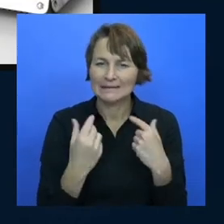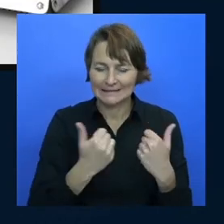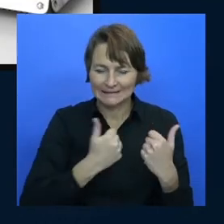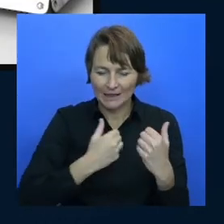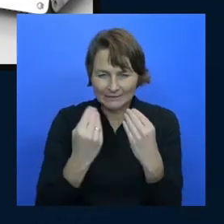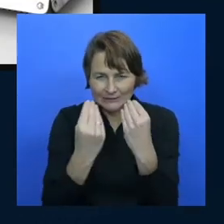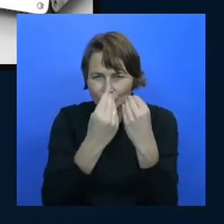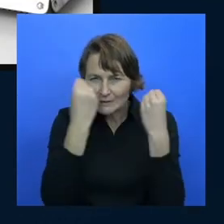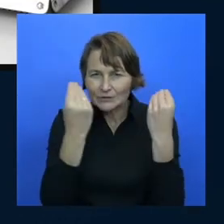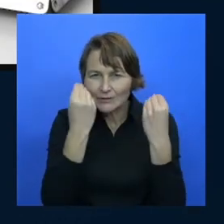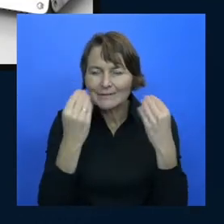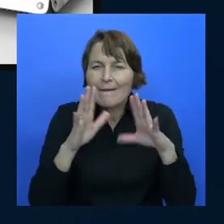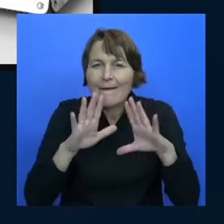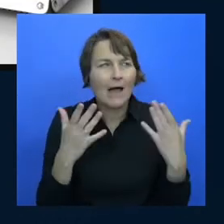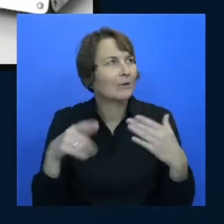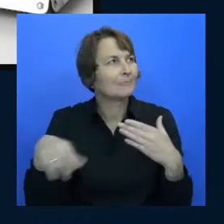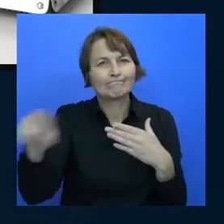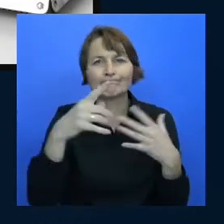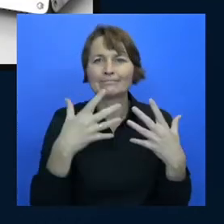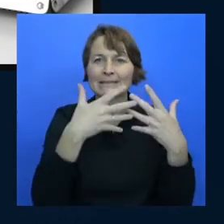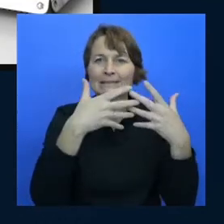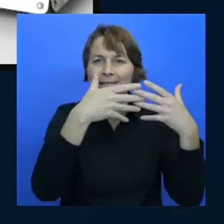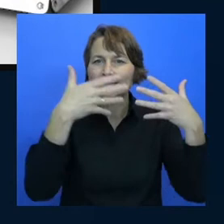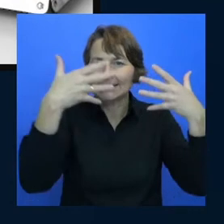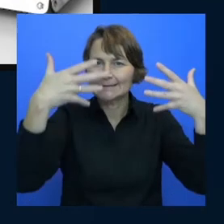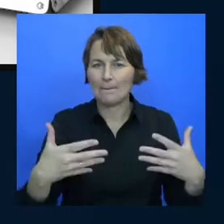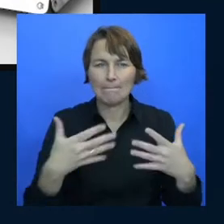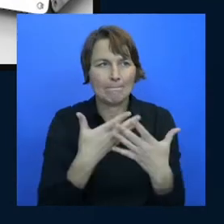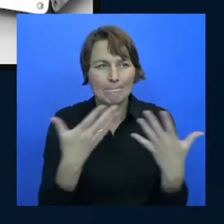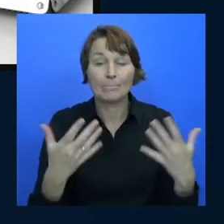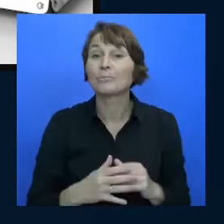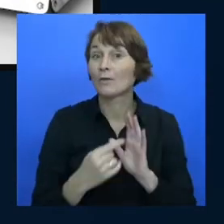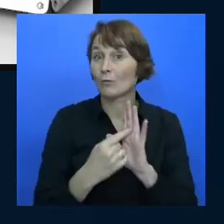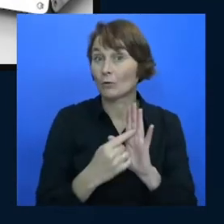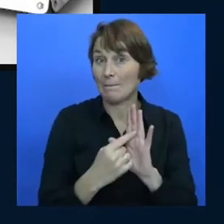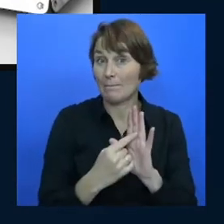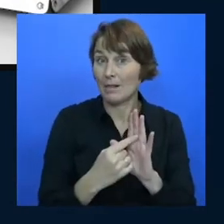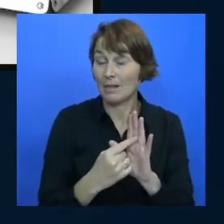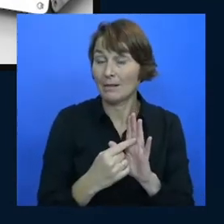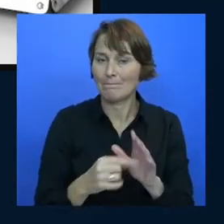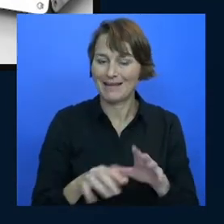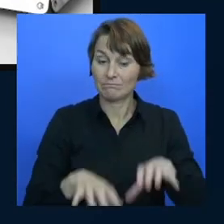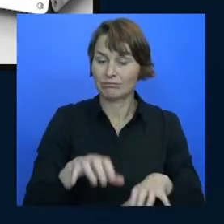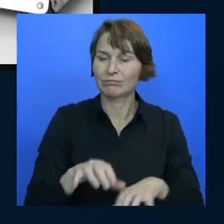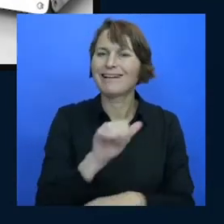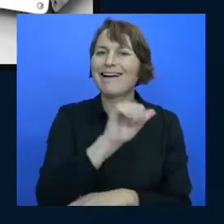system I debugged a problem recently in Azure with with certificates